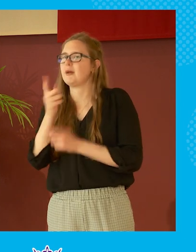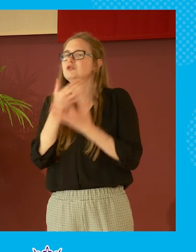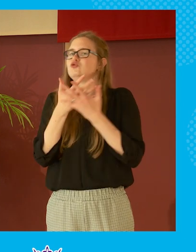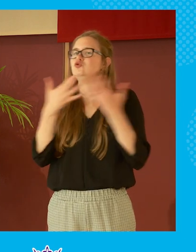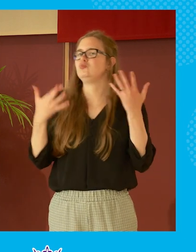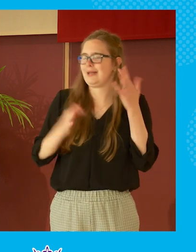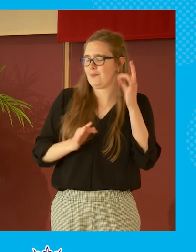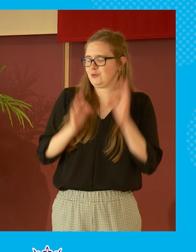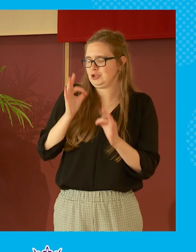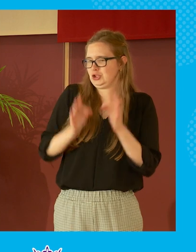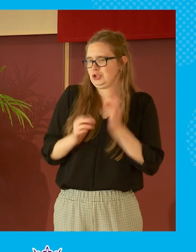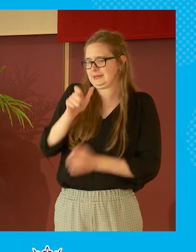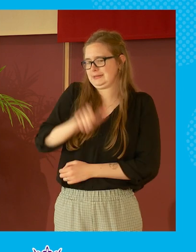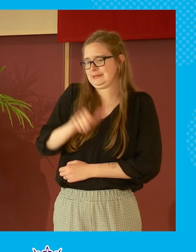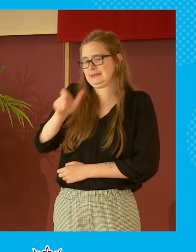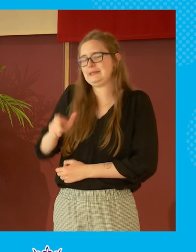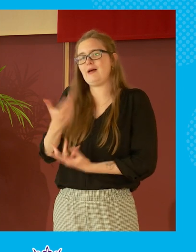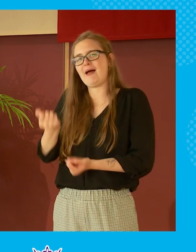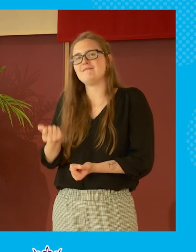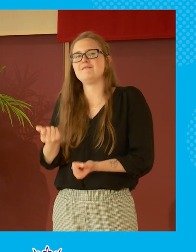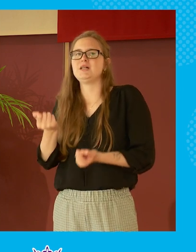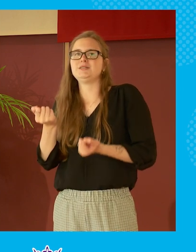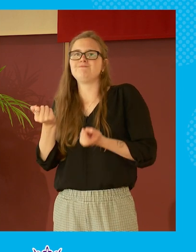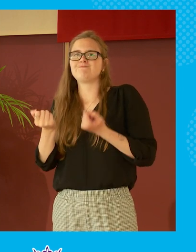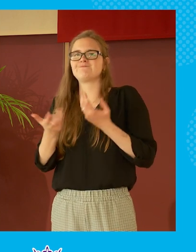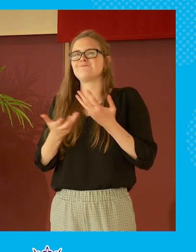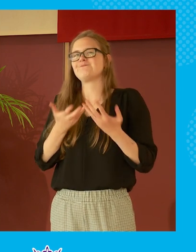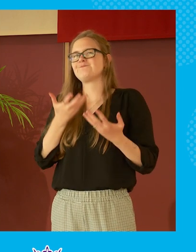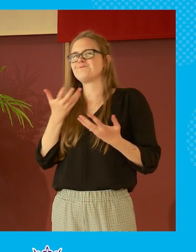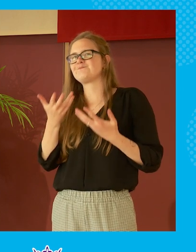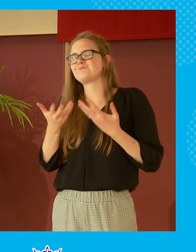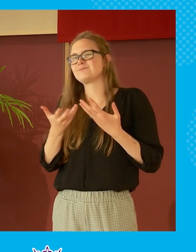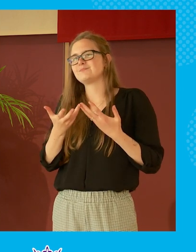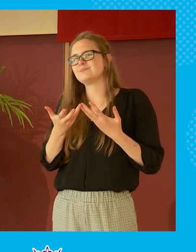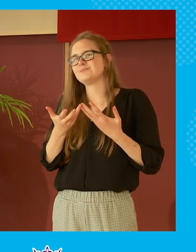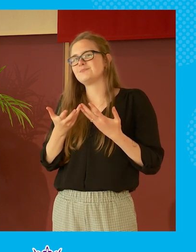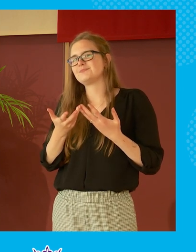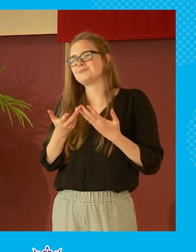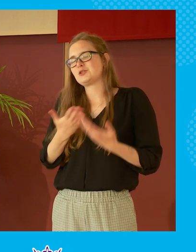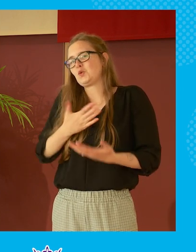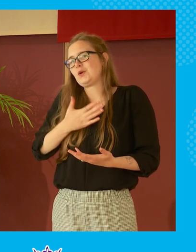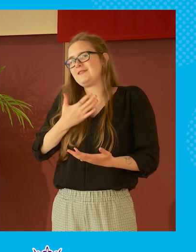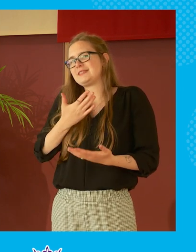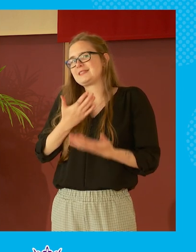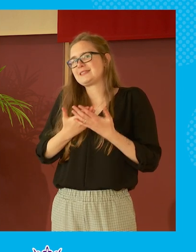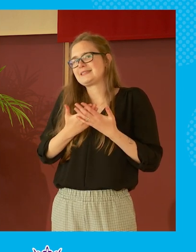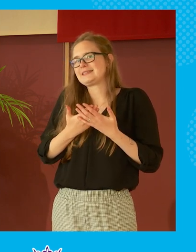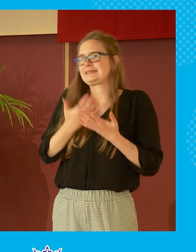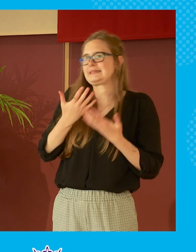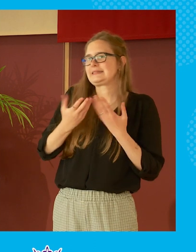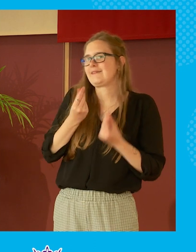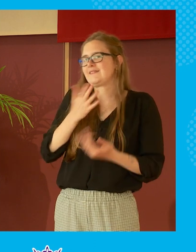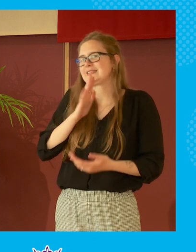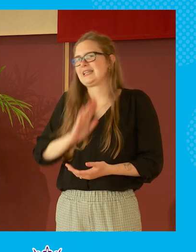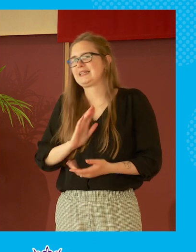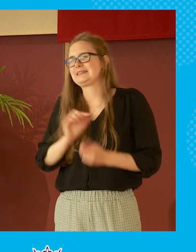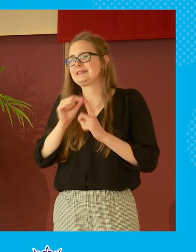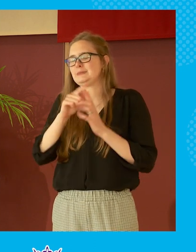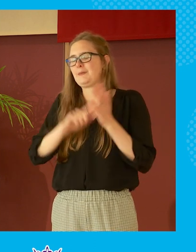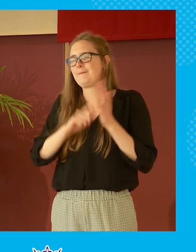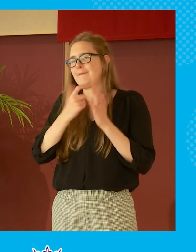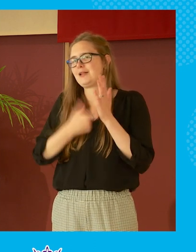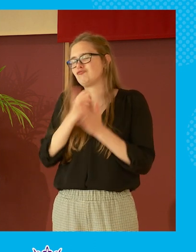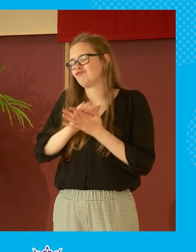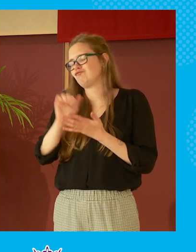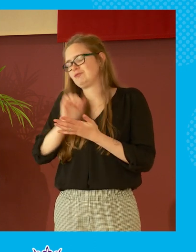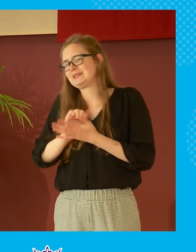politicians who appear to have whether it's deliberate or not i don't know i have a feeling sadly that peter is right and it